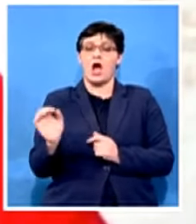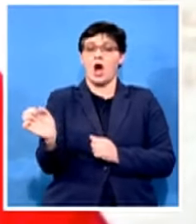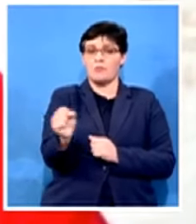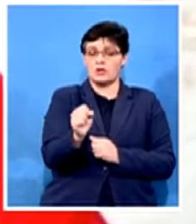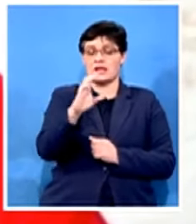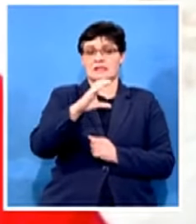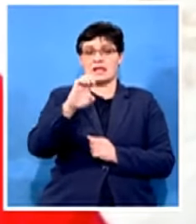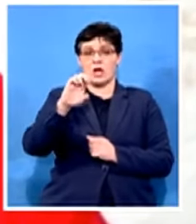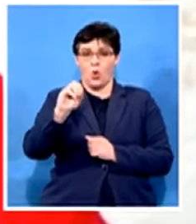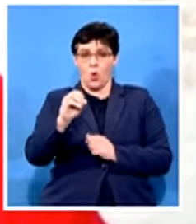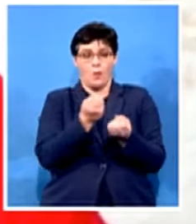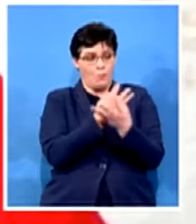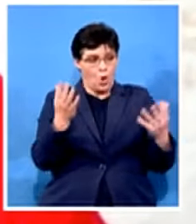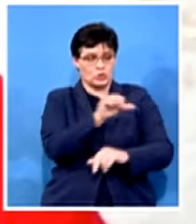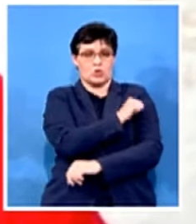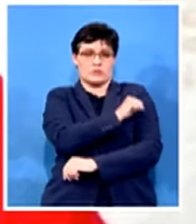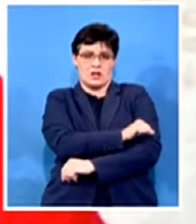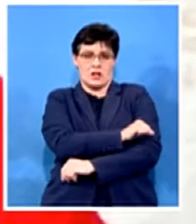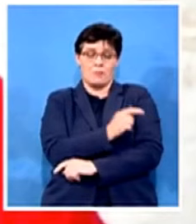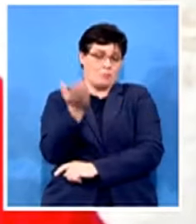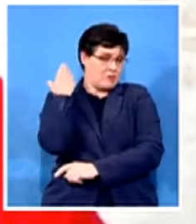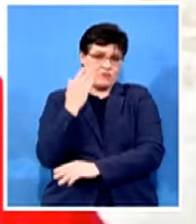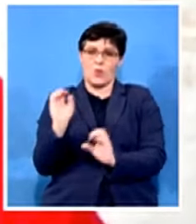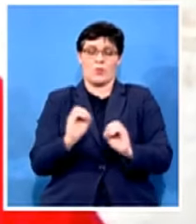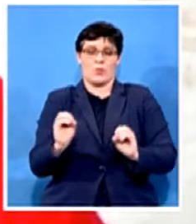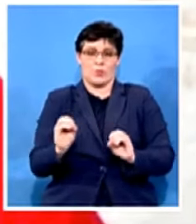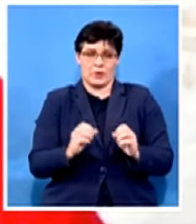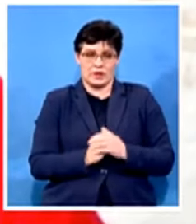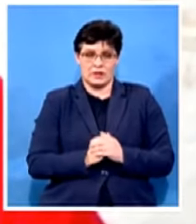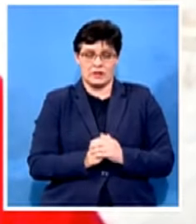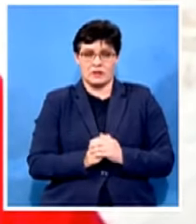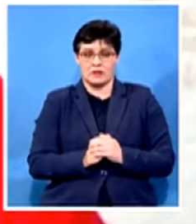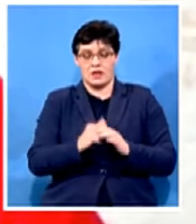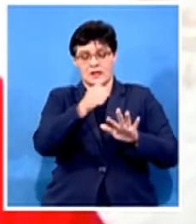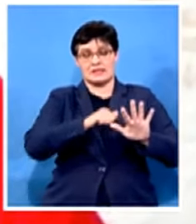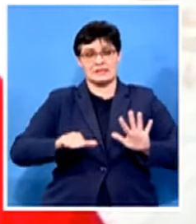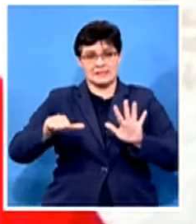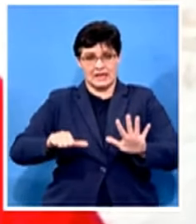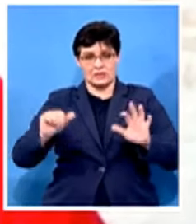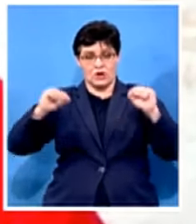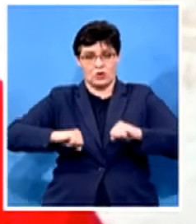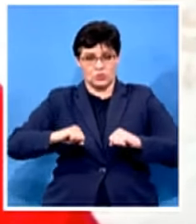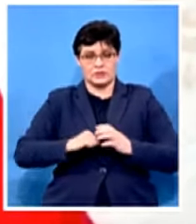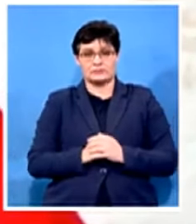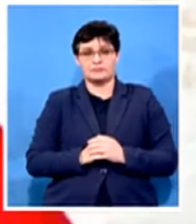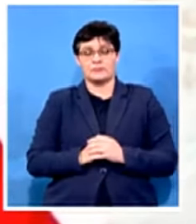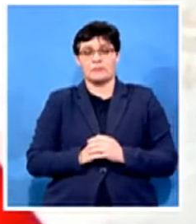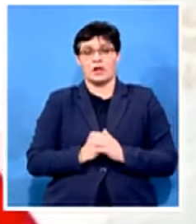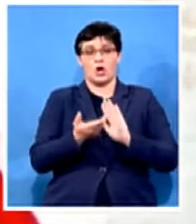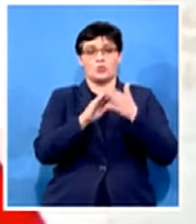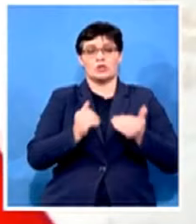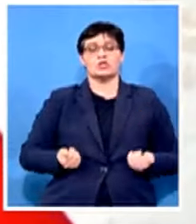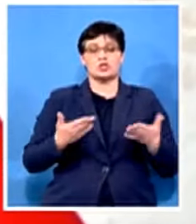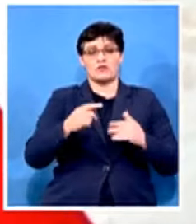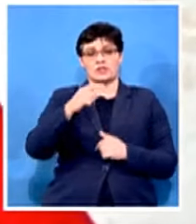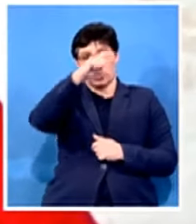not have ceos the number six priority that we agreed on was that the community service nurses and student matters should be prioritized it